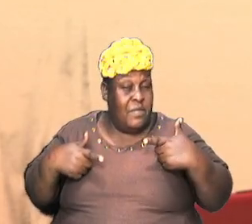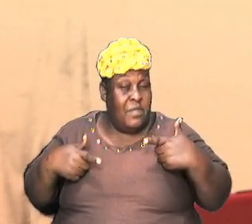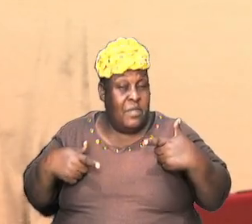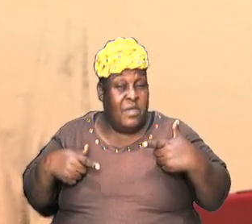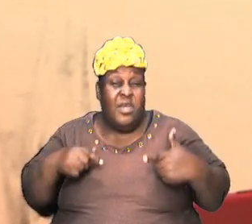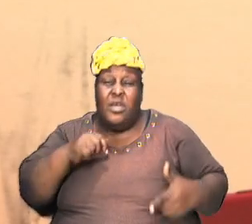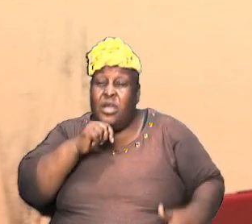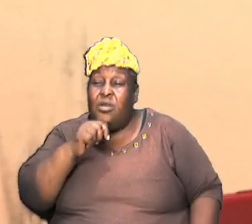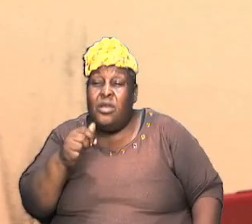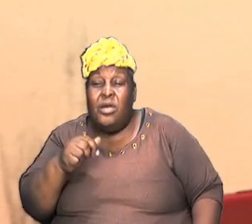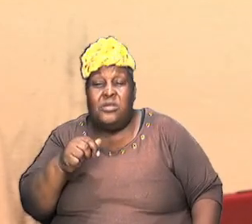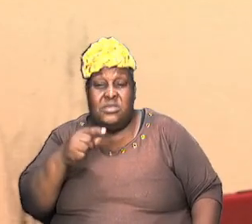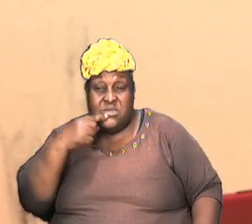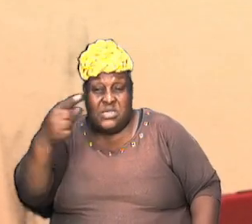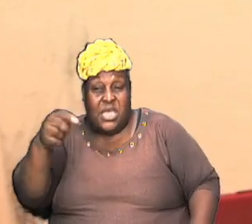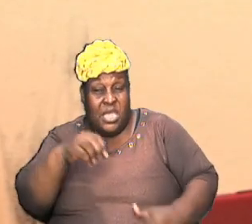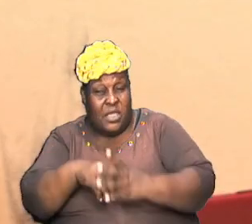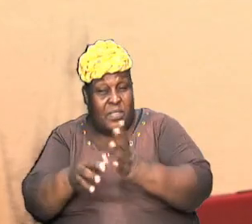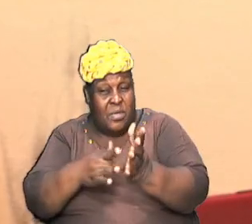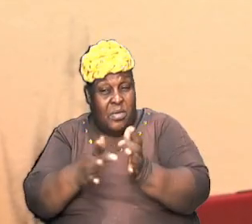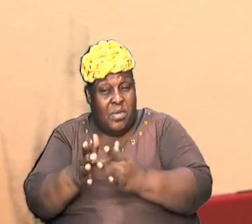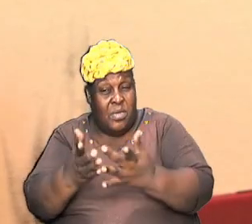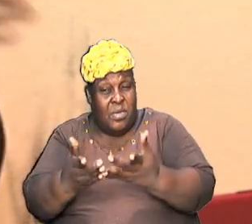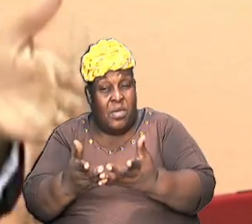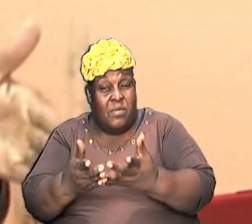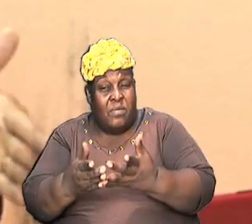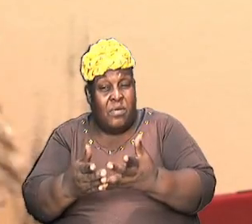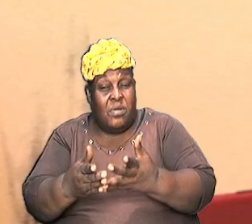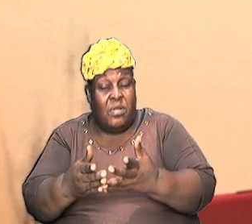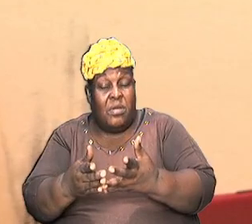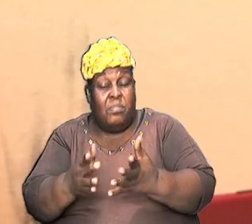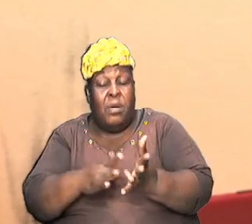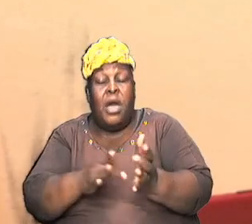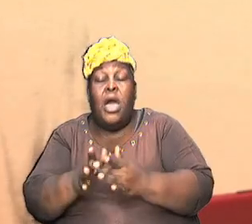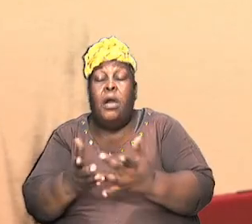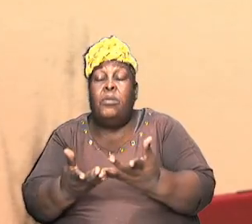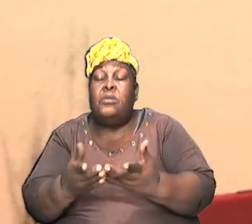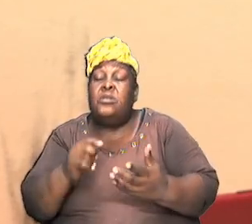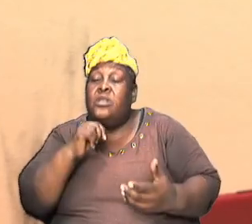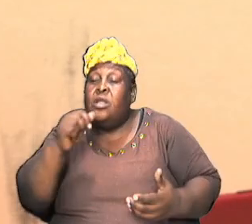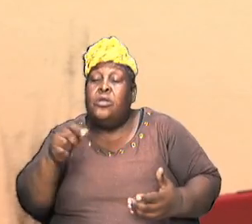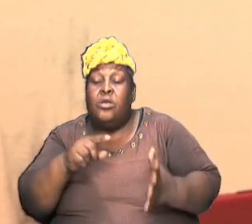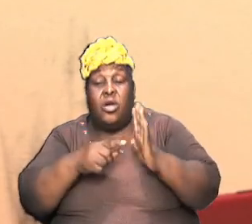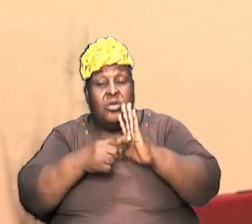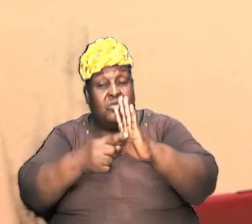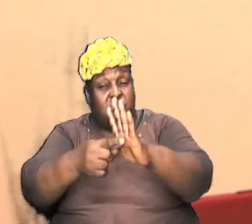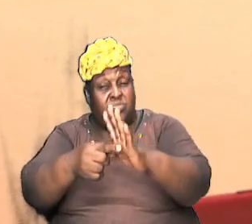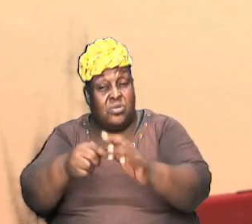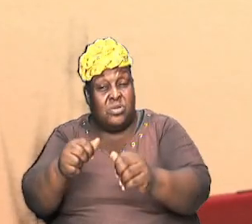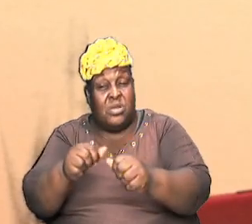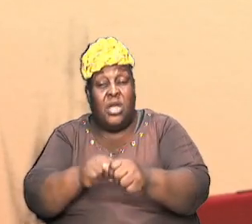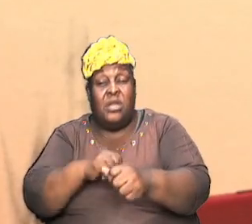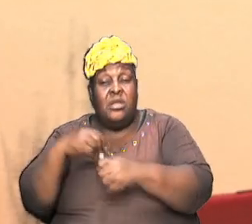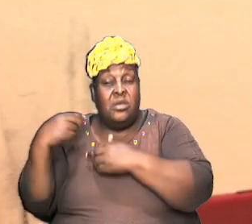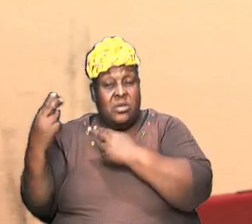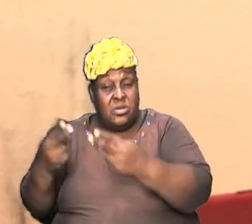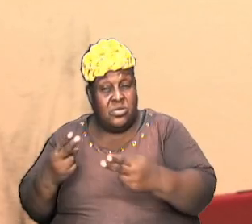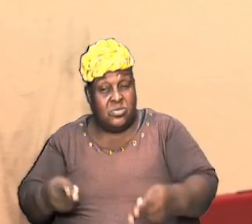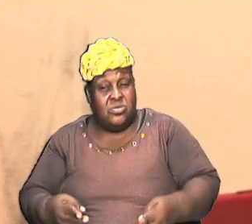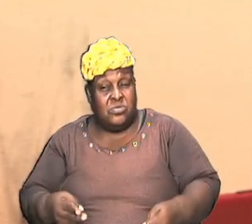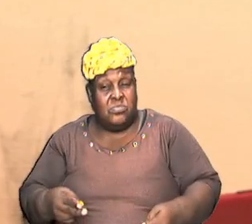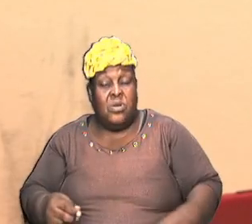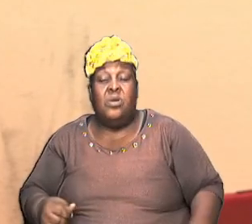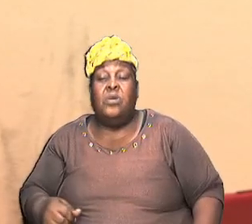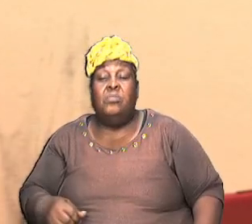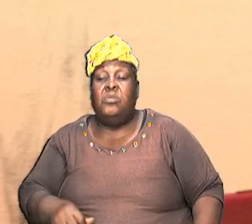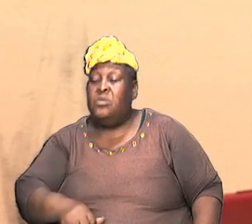it is not outlined in the Bible because the Bible is not showing us that history the Bible tells us everything that we want but